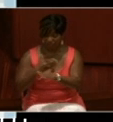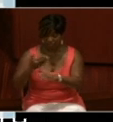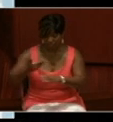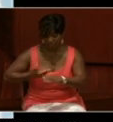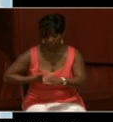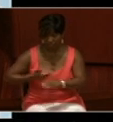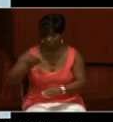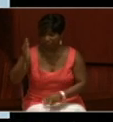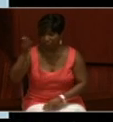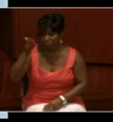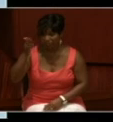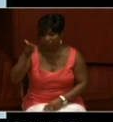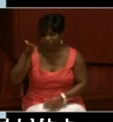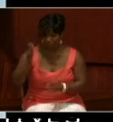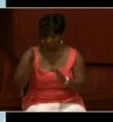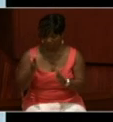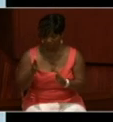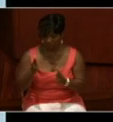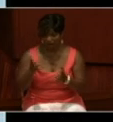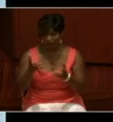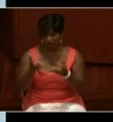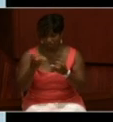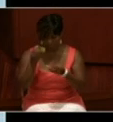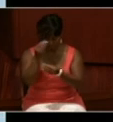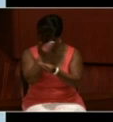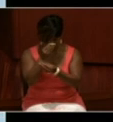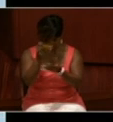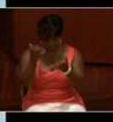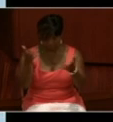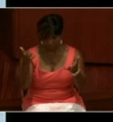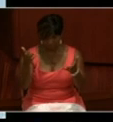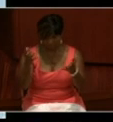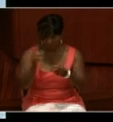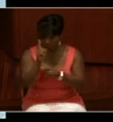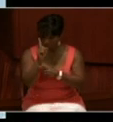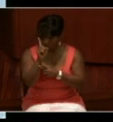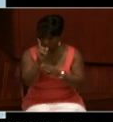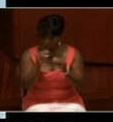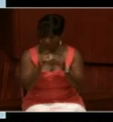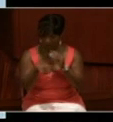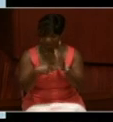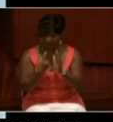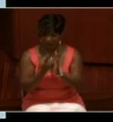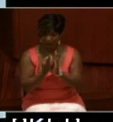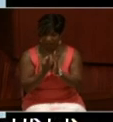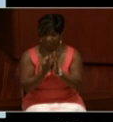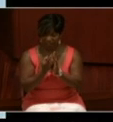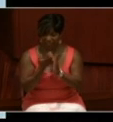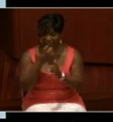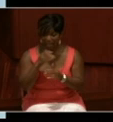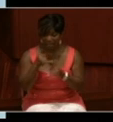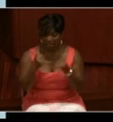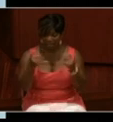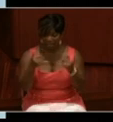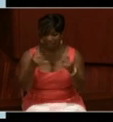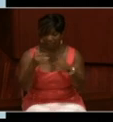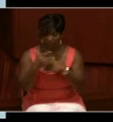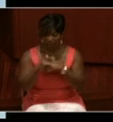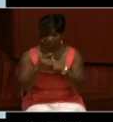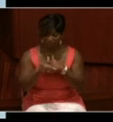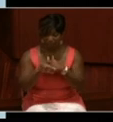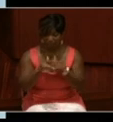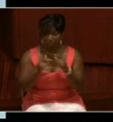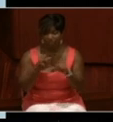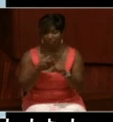speaker for this session, I'd like to let you know that there's one more hour that the hotline will be open. It will be open